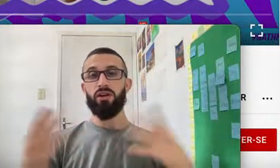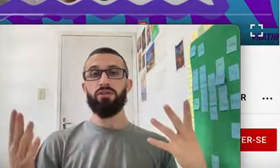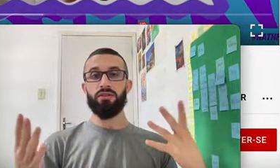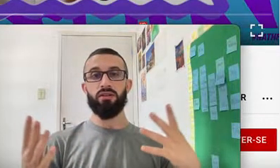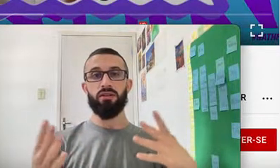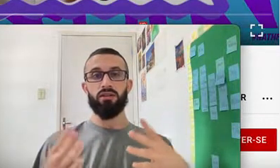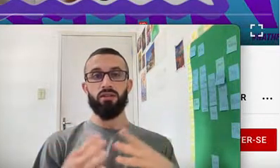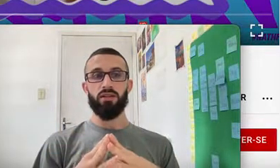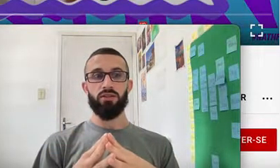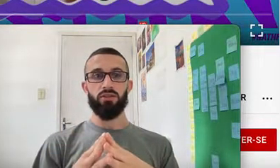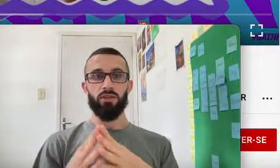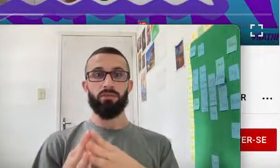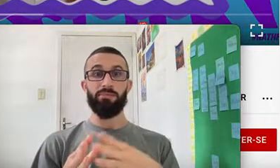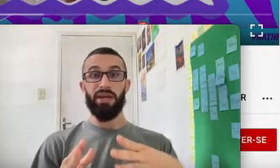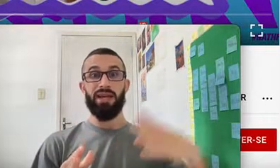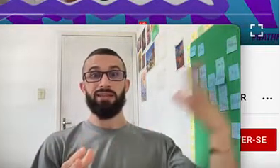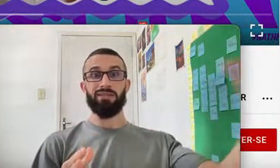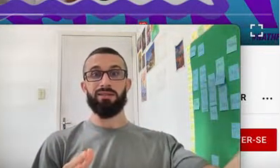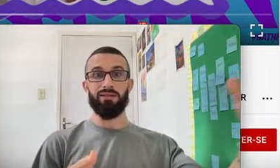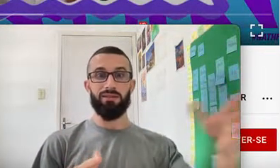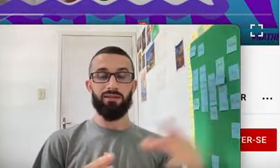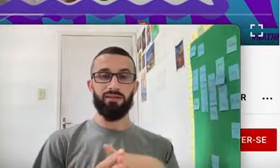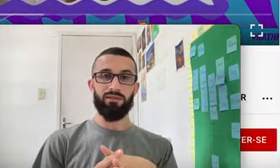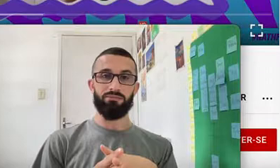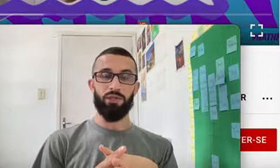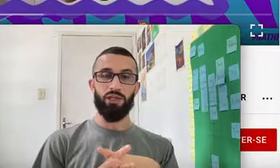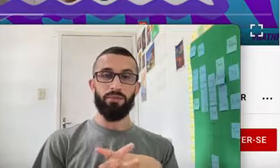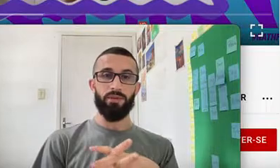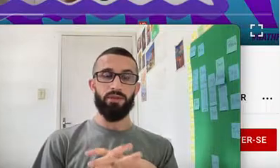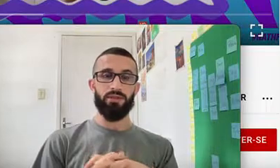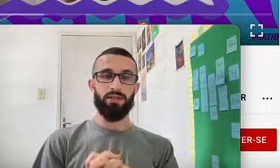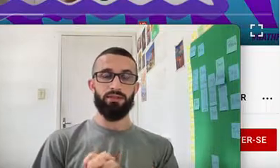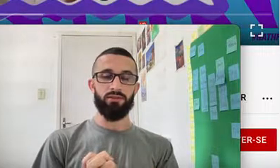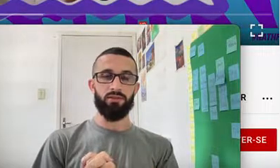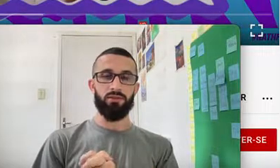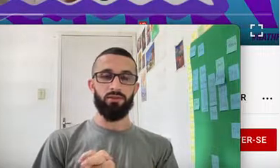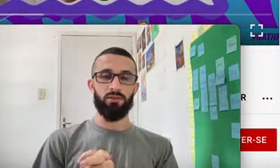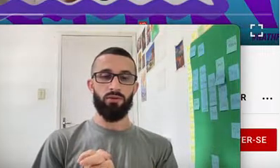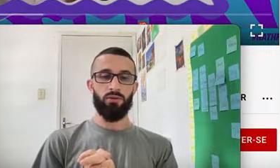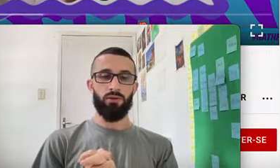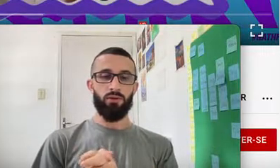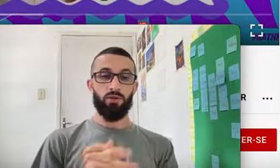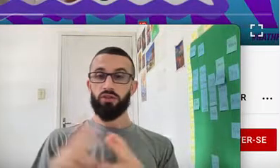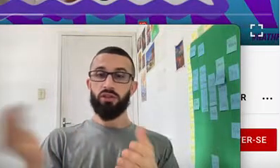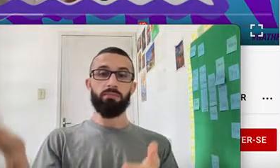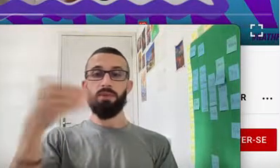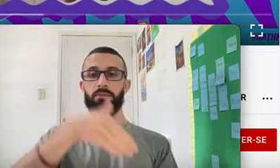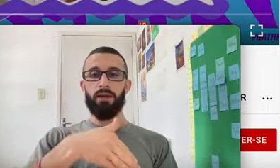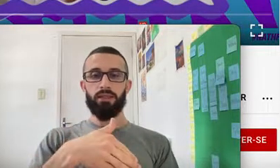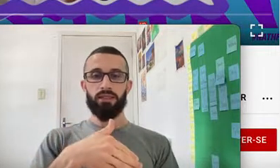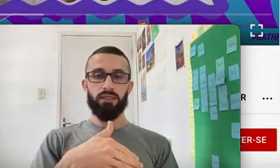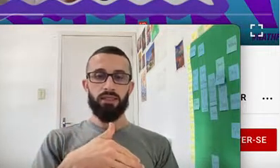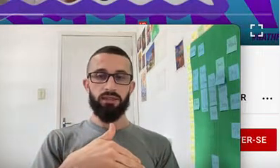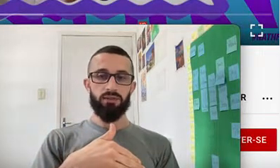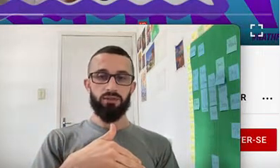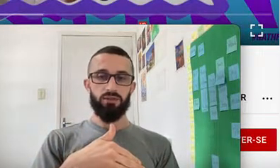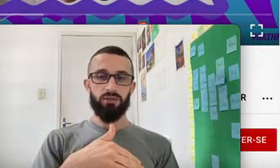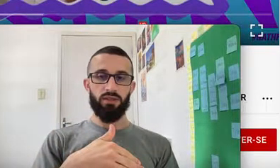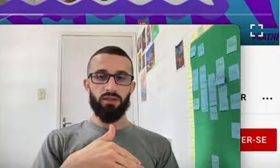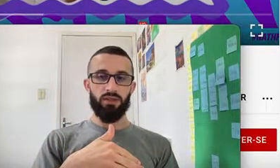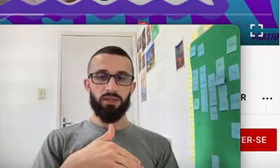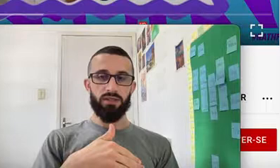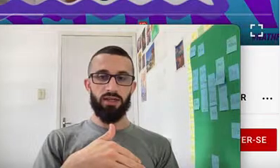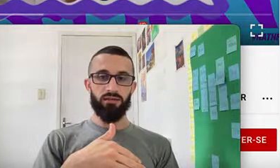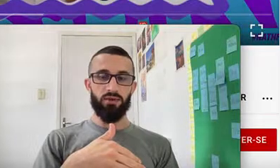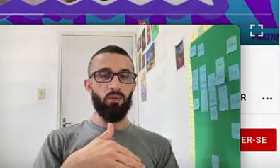Used For Other Things Like To Keep The Pans In The Cup And To To Keep The Money Into